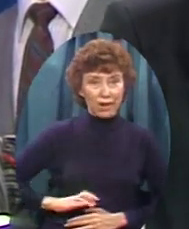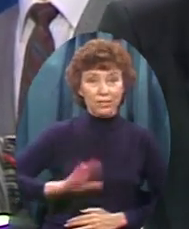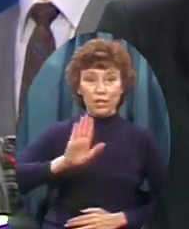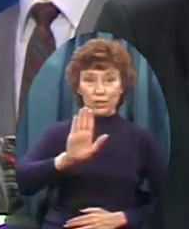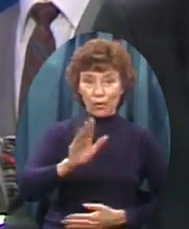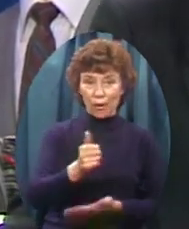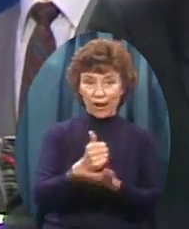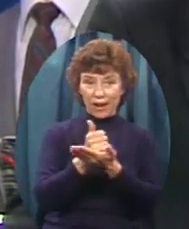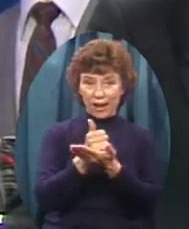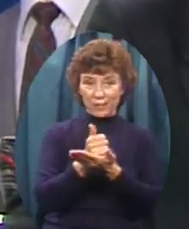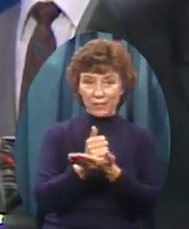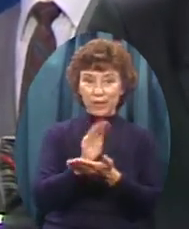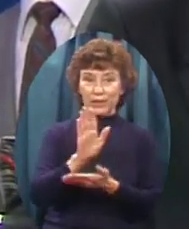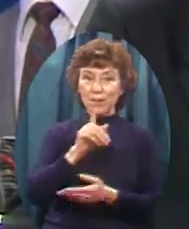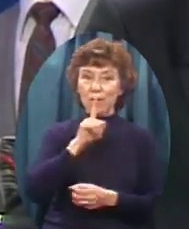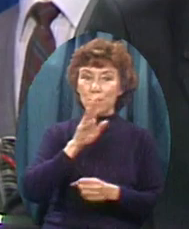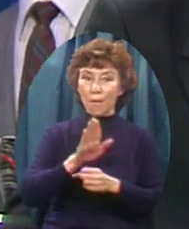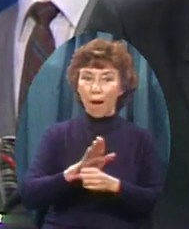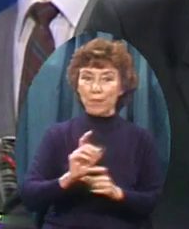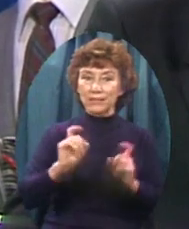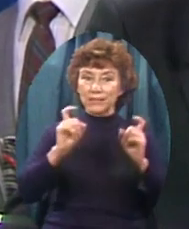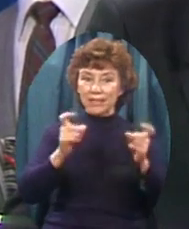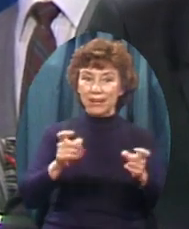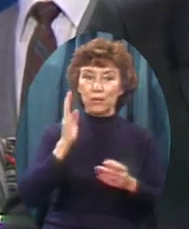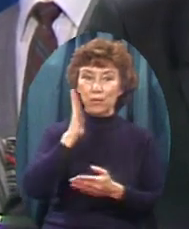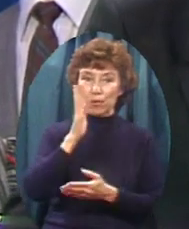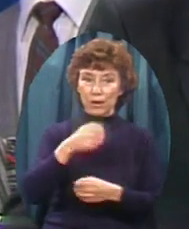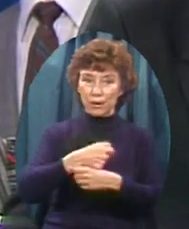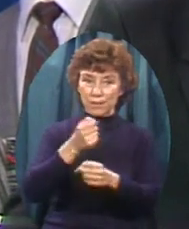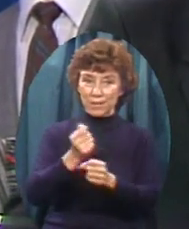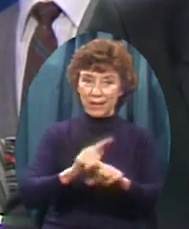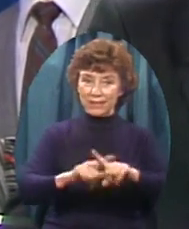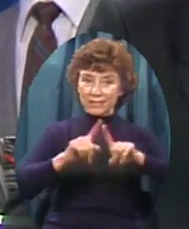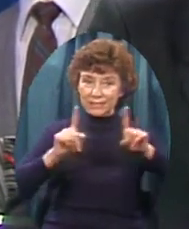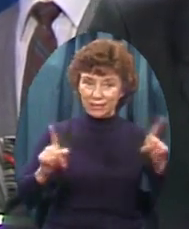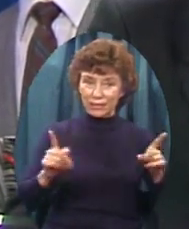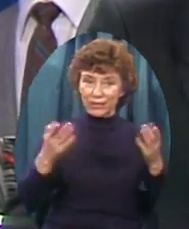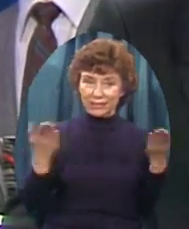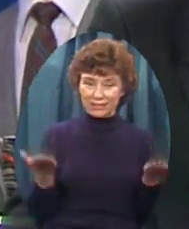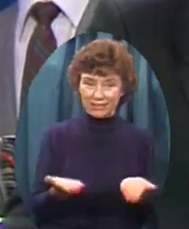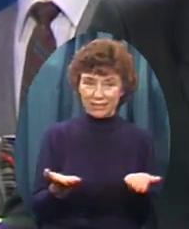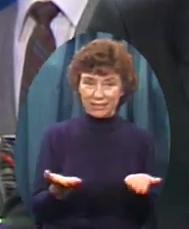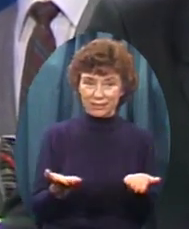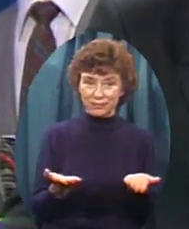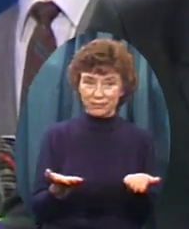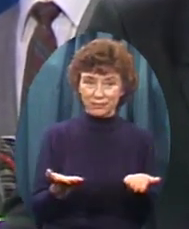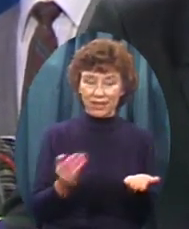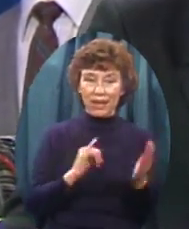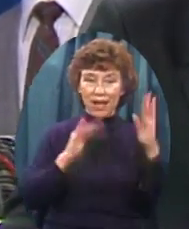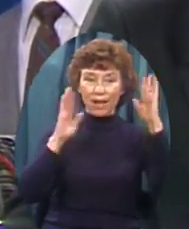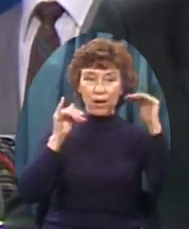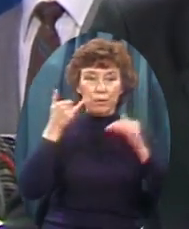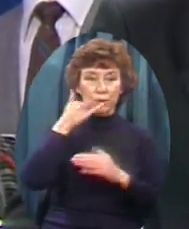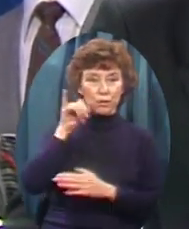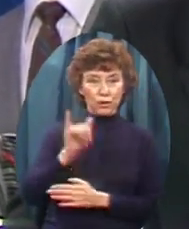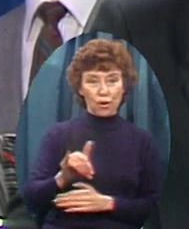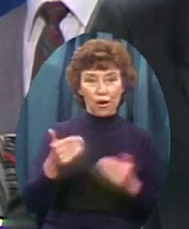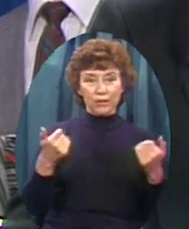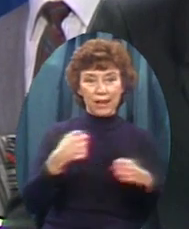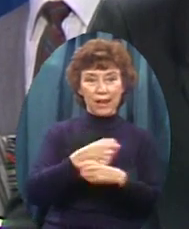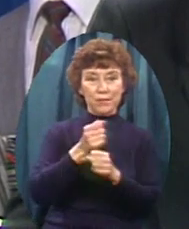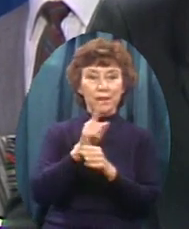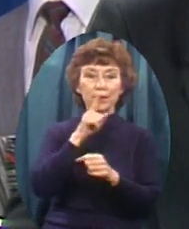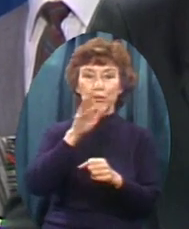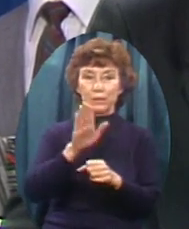Your commitment Will make the difference I hope That every one of you Right now Will call the toll free number Make your